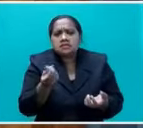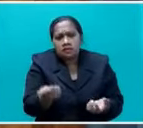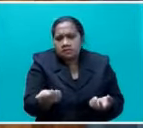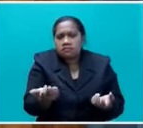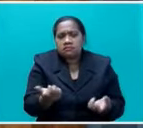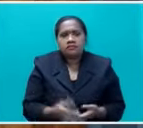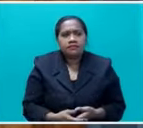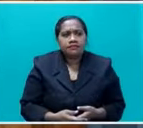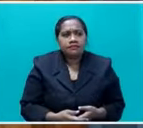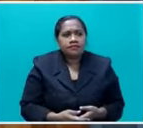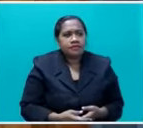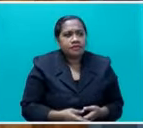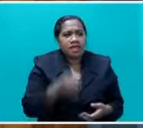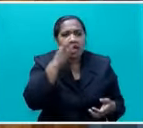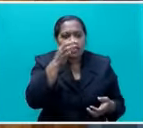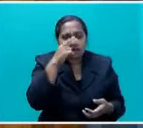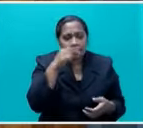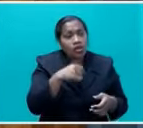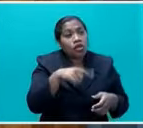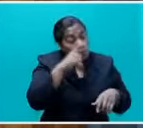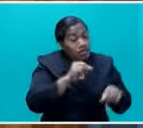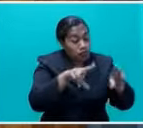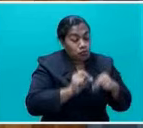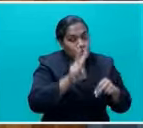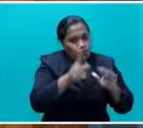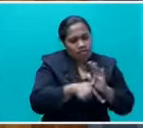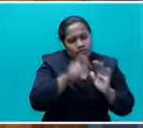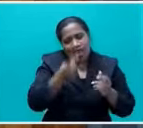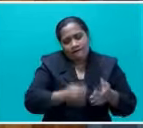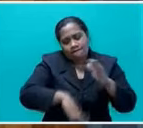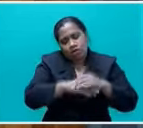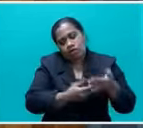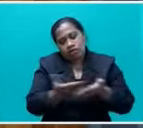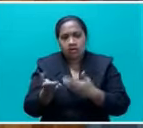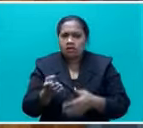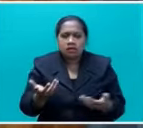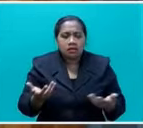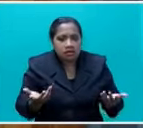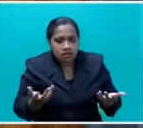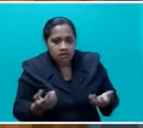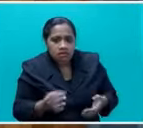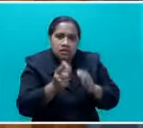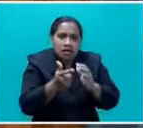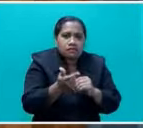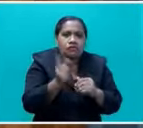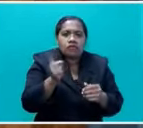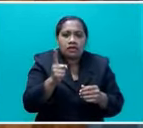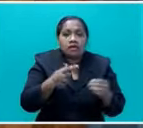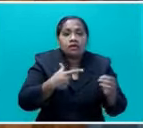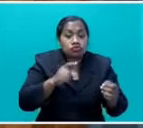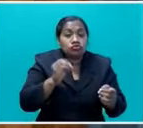asking people to withdraw twice so they couldn't give the full amount, so they could only withdraw twice or three times, so they were paying fees